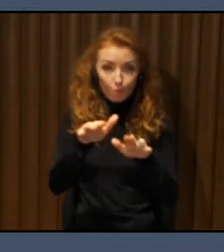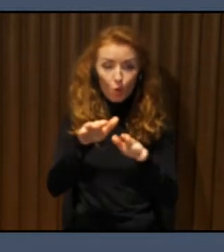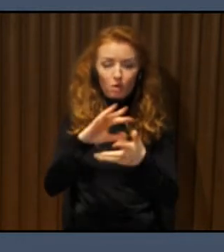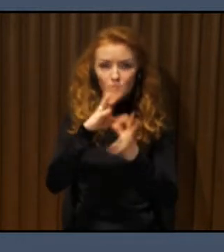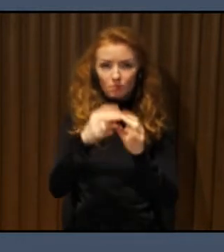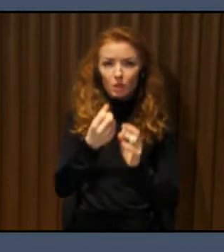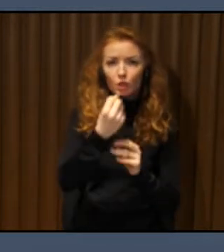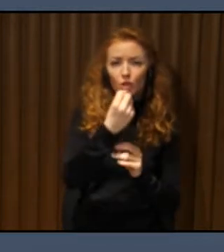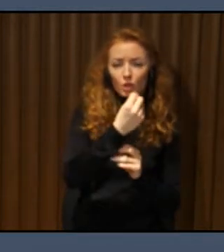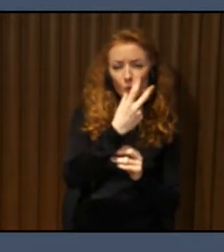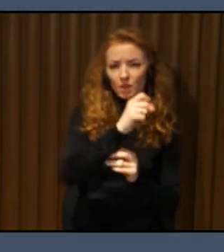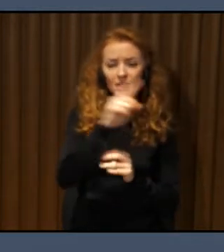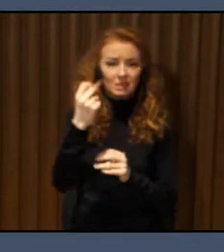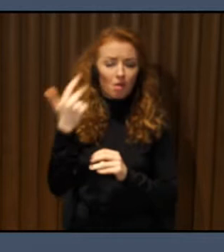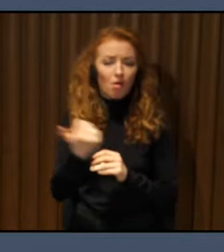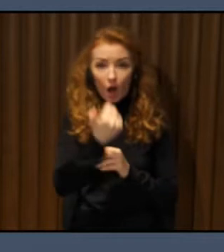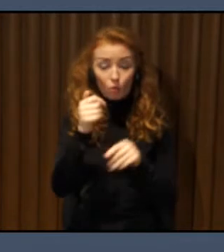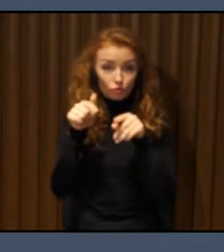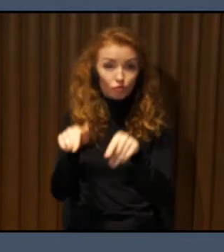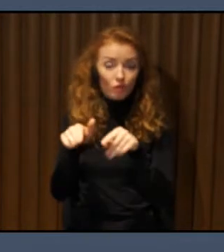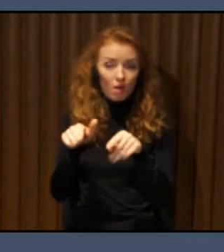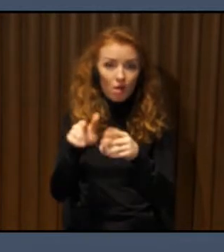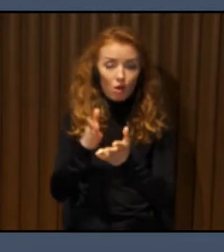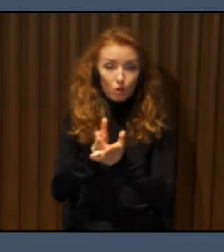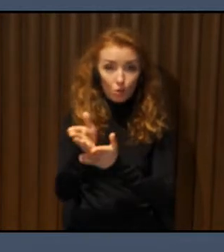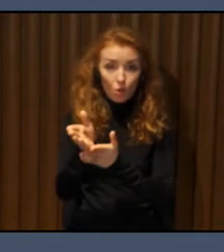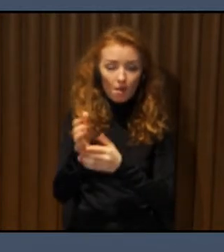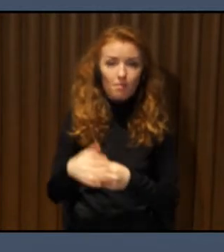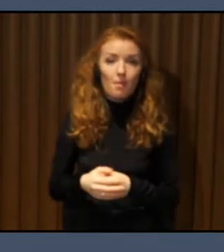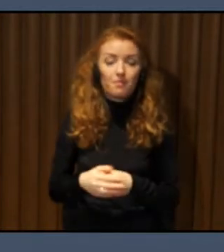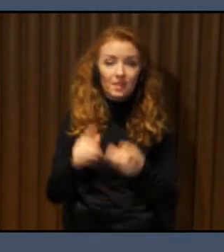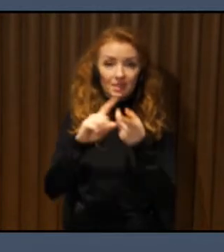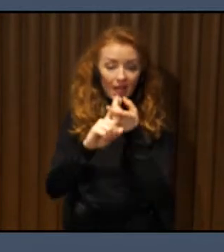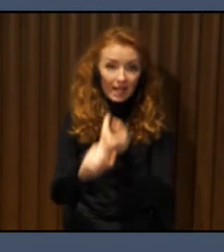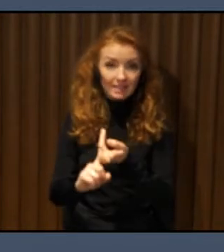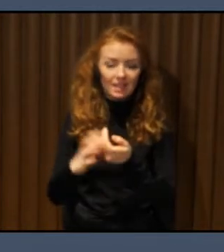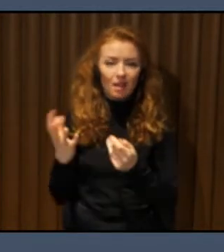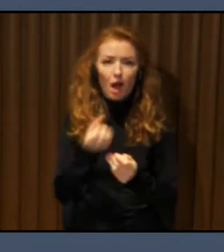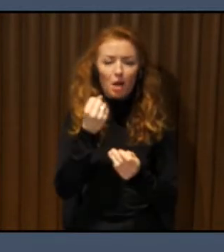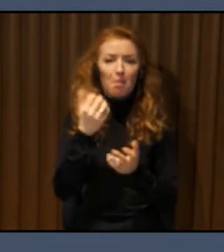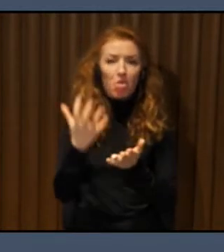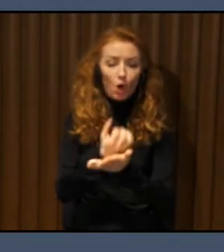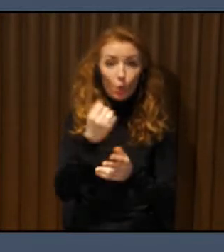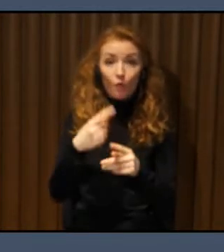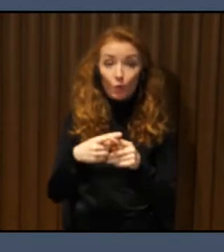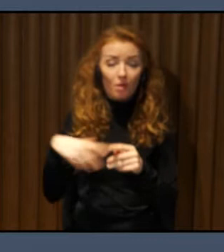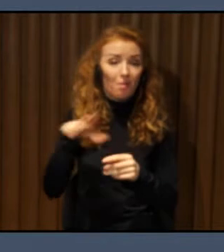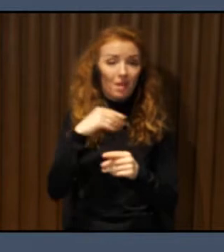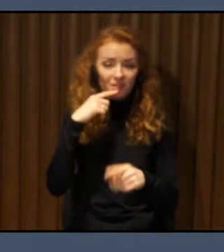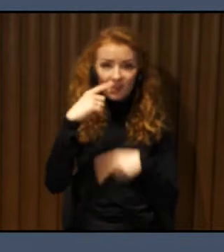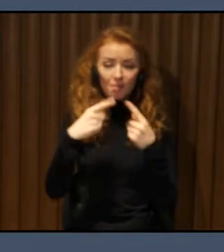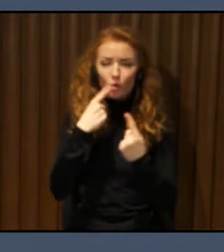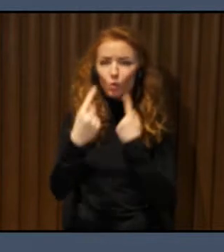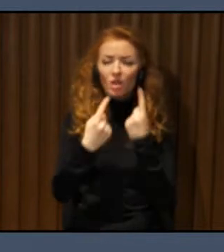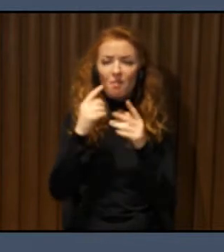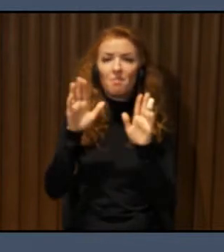what I've seen is that the first step of accessibility usually is a physical step. You build, you create a built